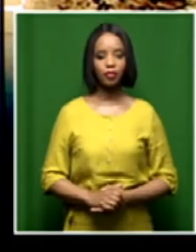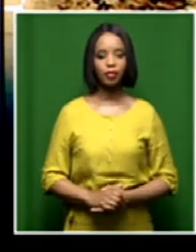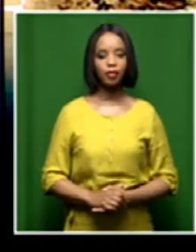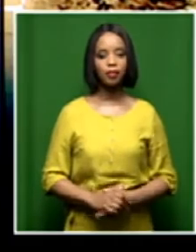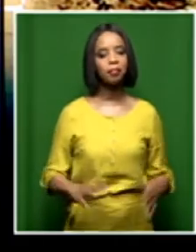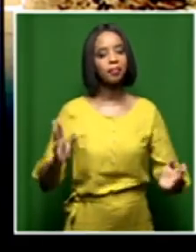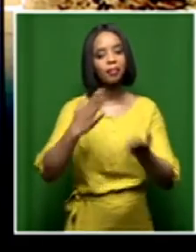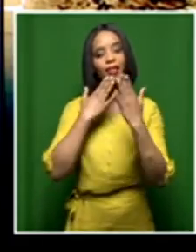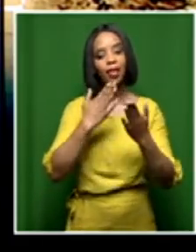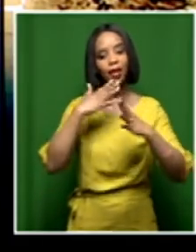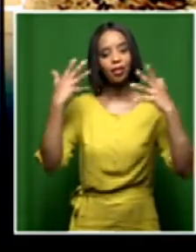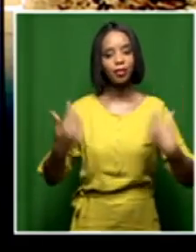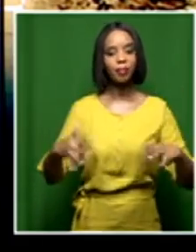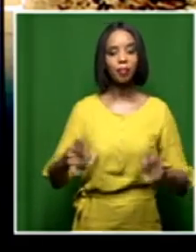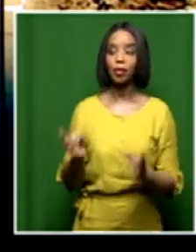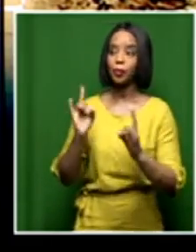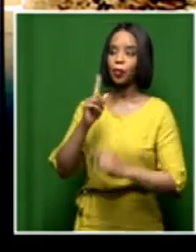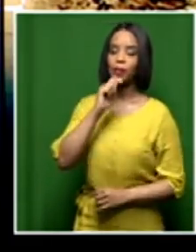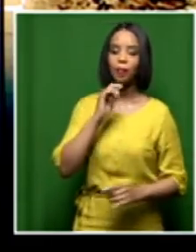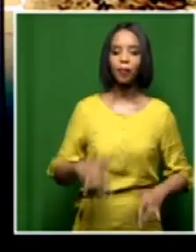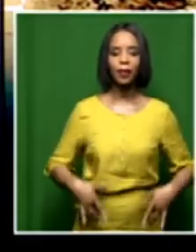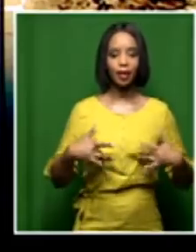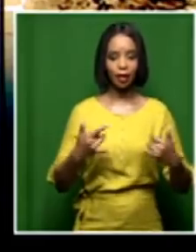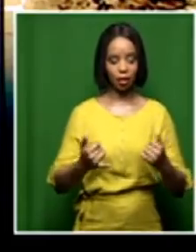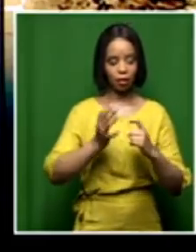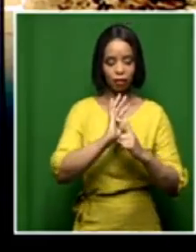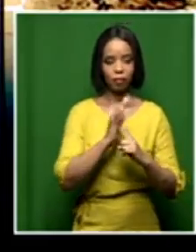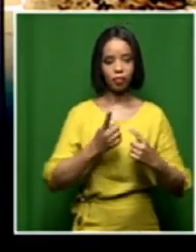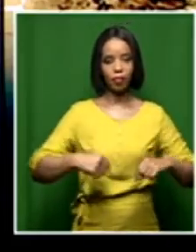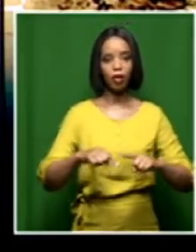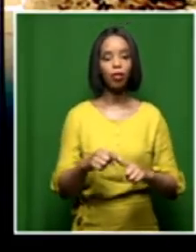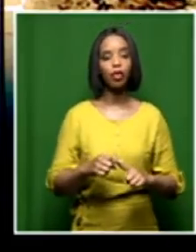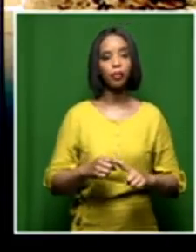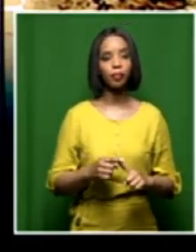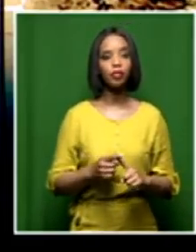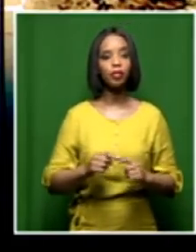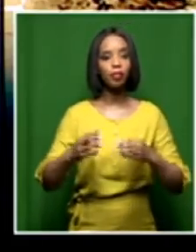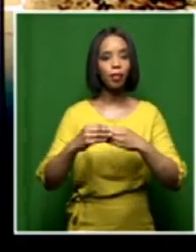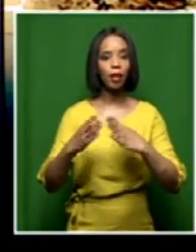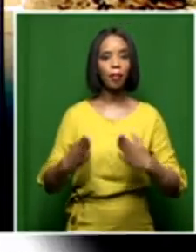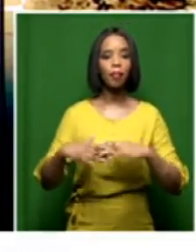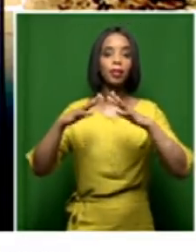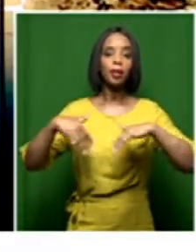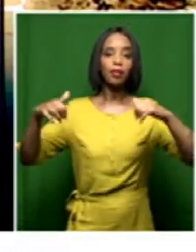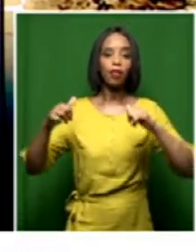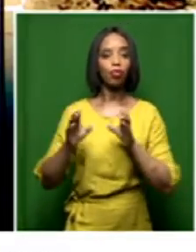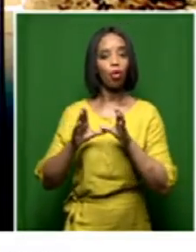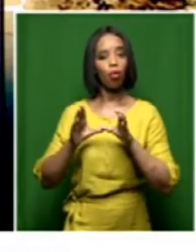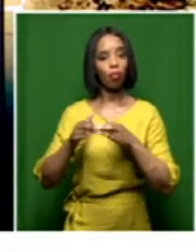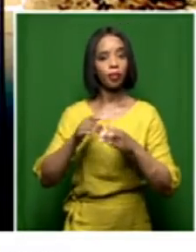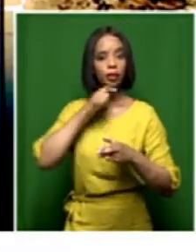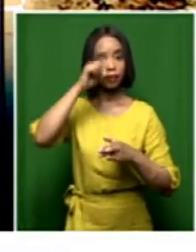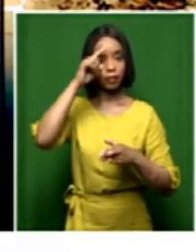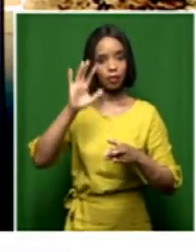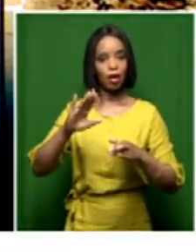Thank you so much for watching Morning Live. Now, let's get to this story. Members of the Parliamentary Portfolio Committee on Justice say that the public